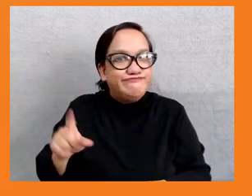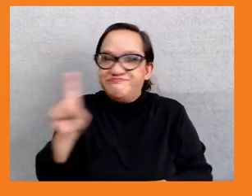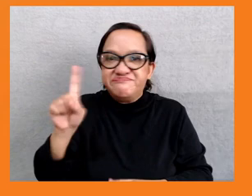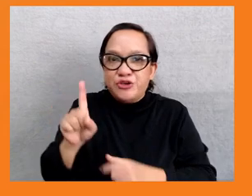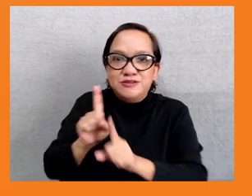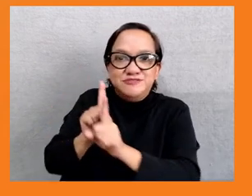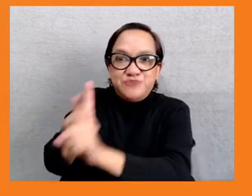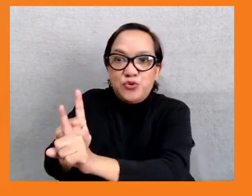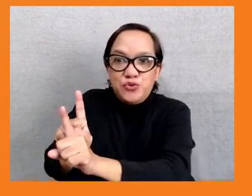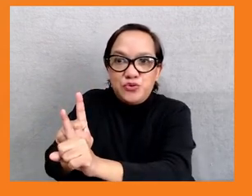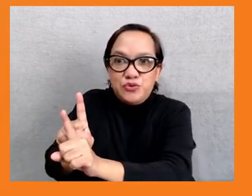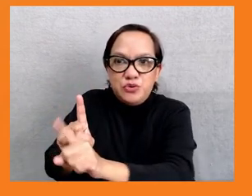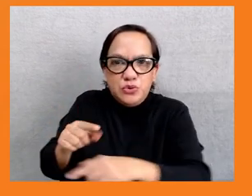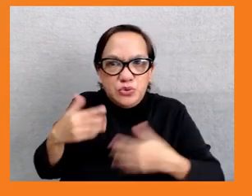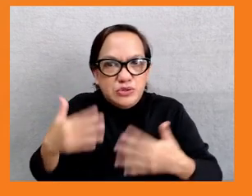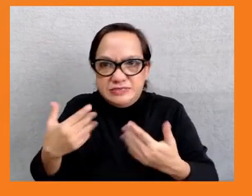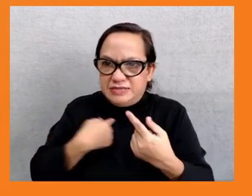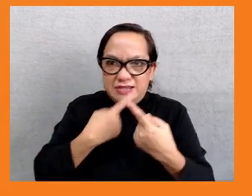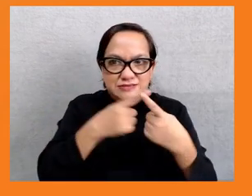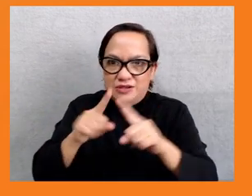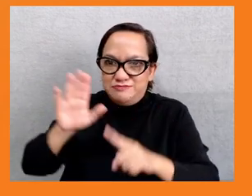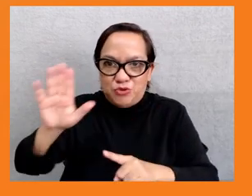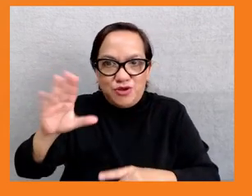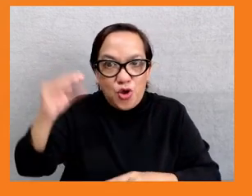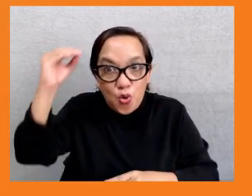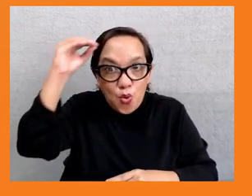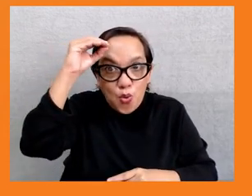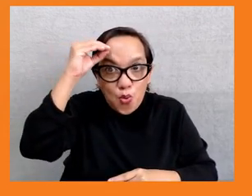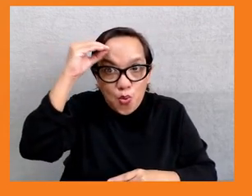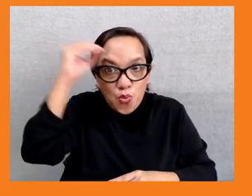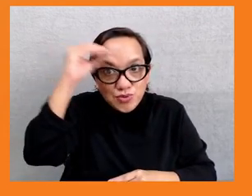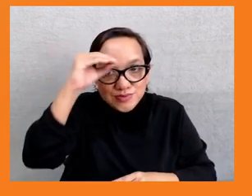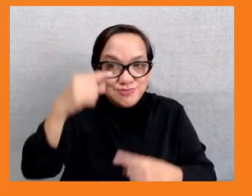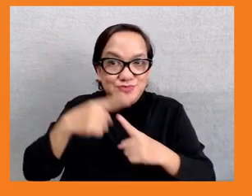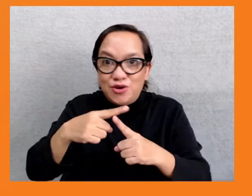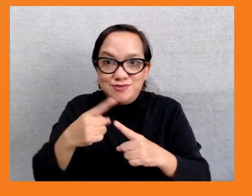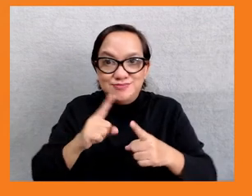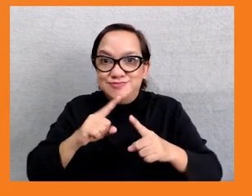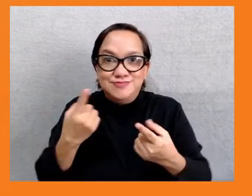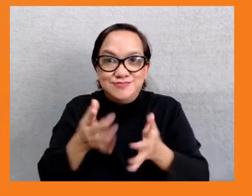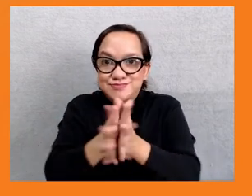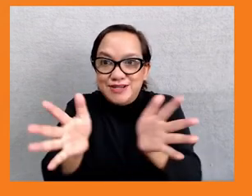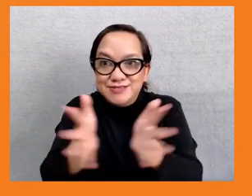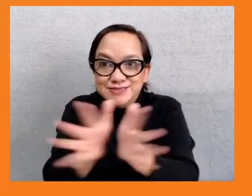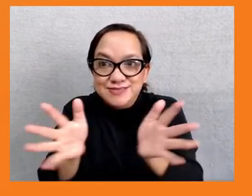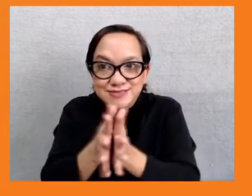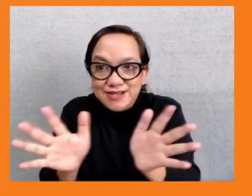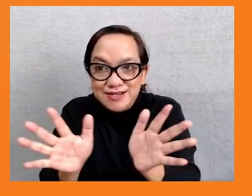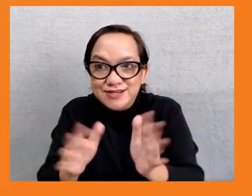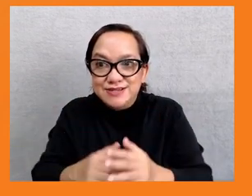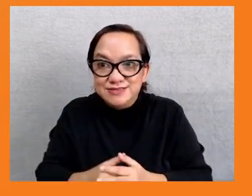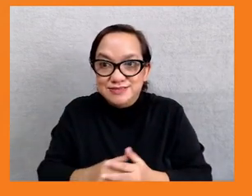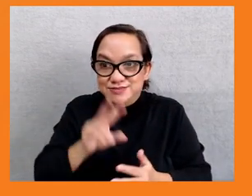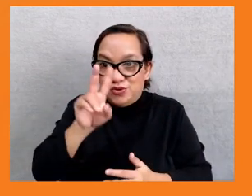different in Asia from anywhere else in the world that about between two thirds and three quarters of citizens in most countries do not